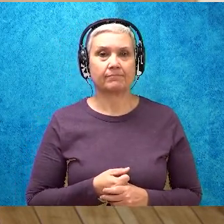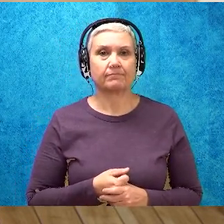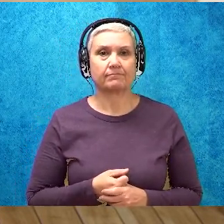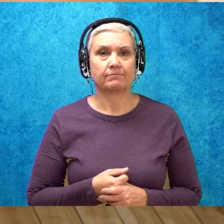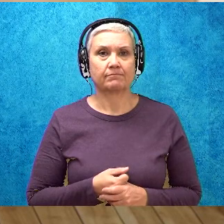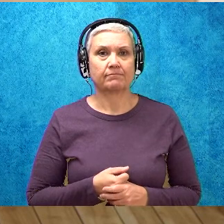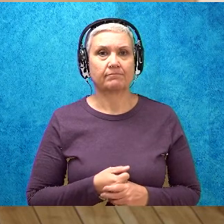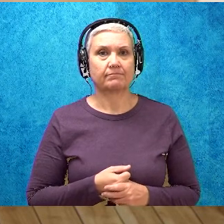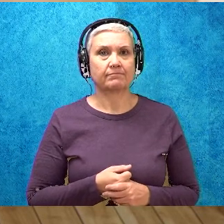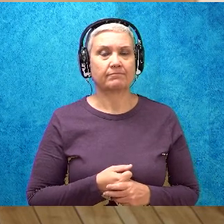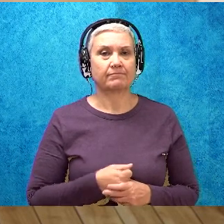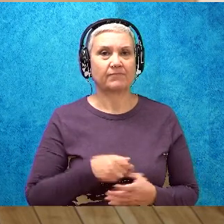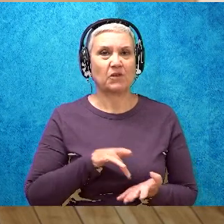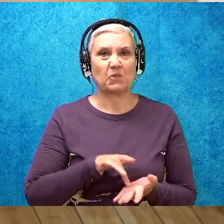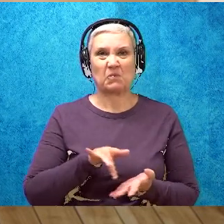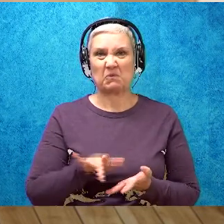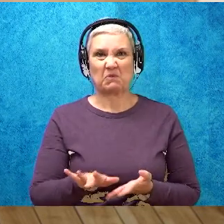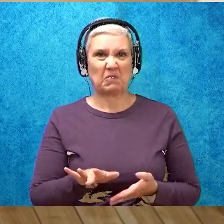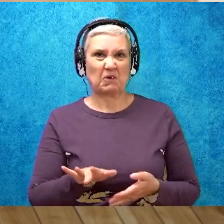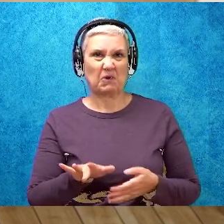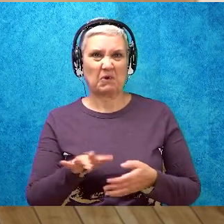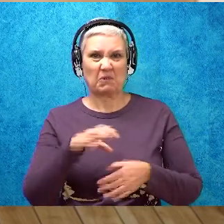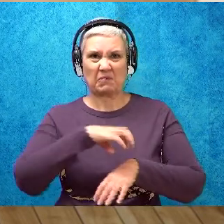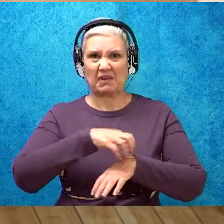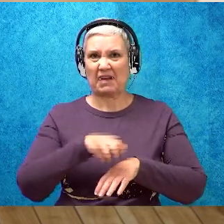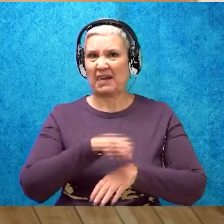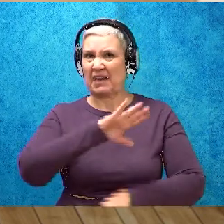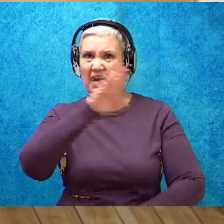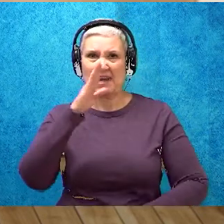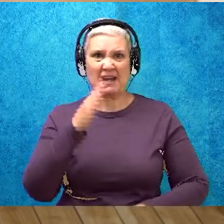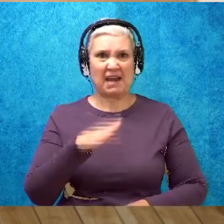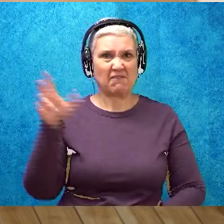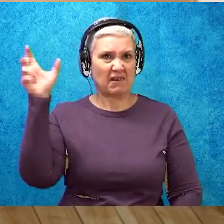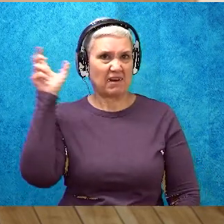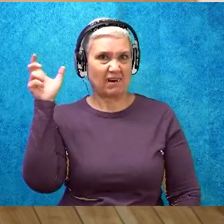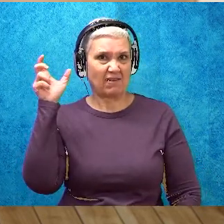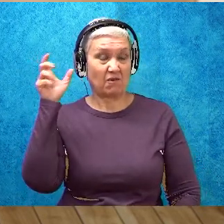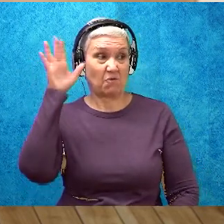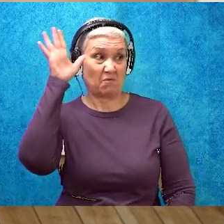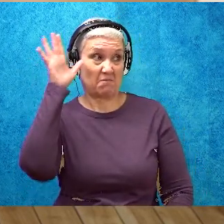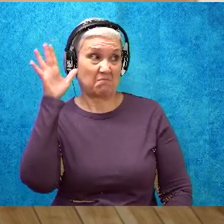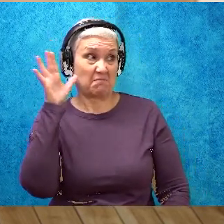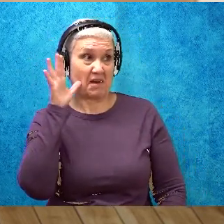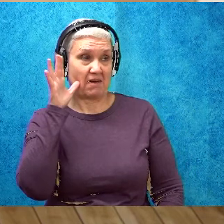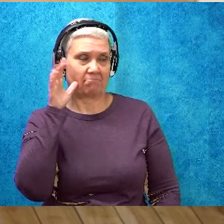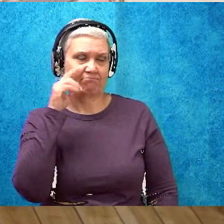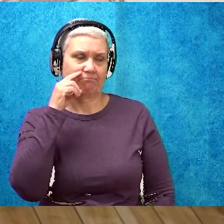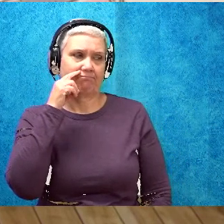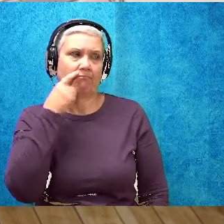Rude Cakes never listen, especially when their parents say something boring.